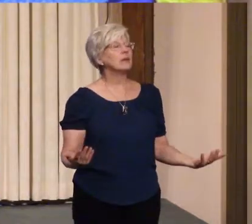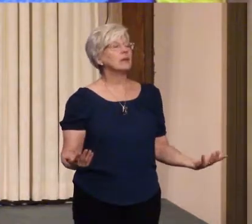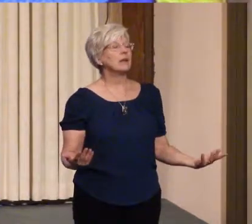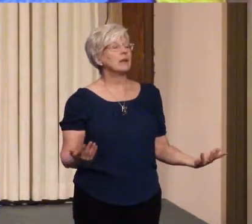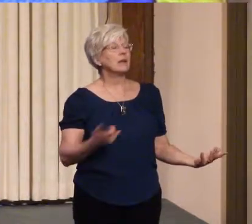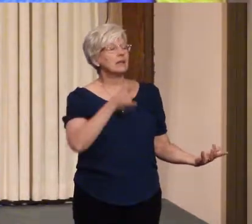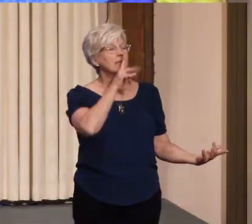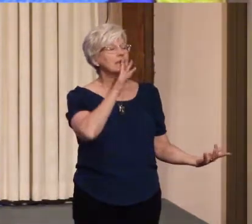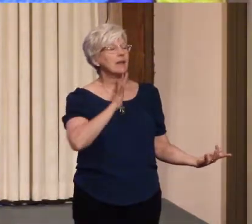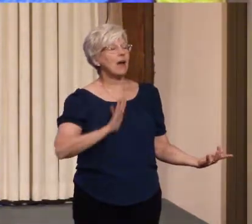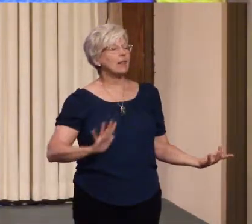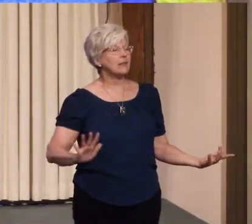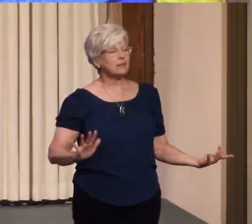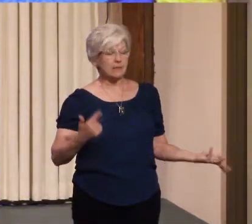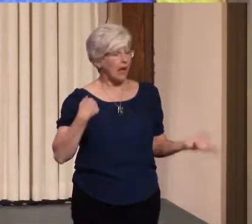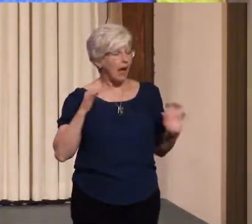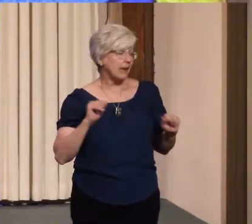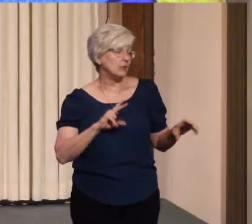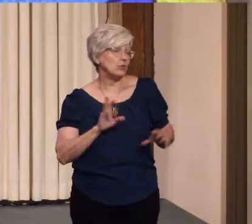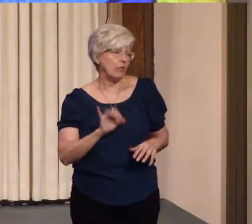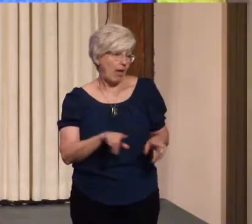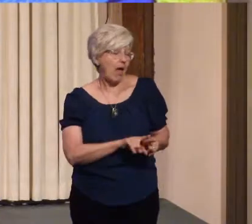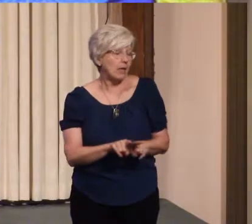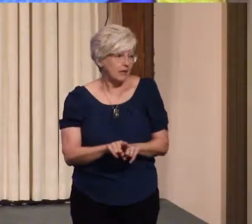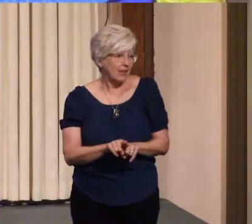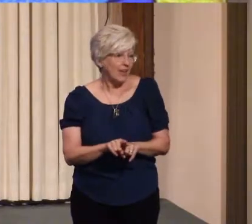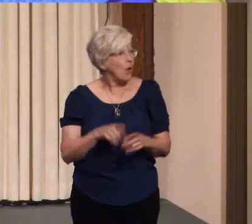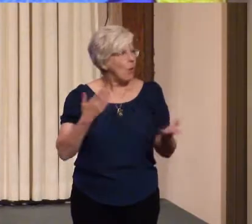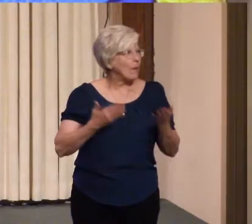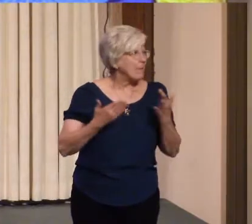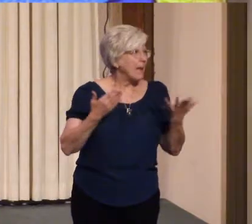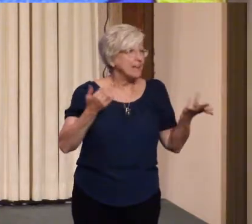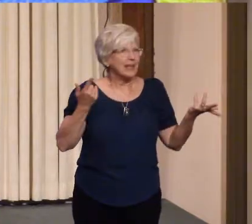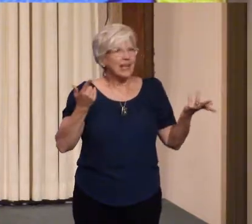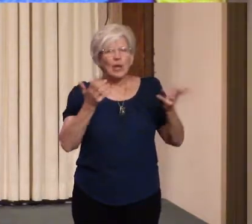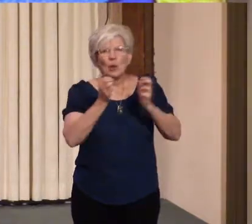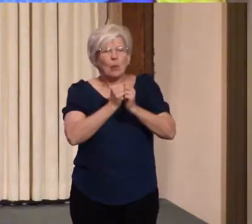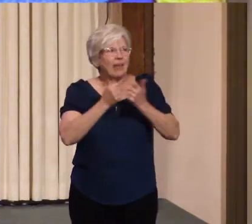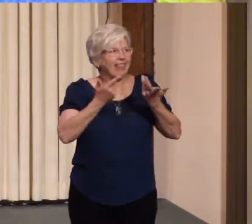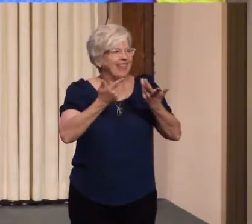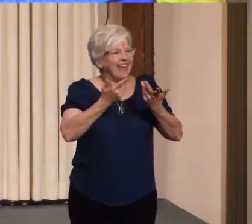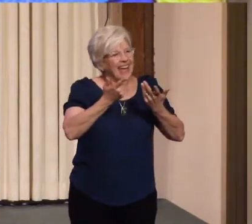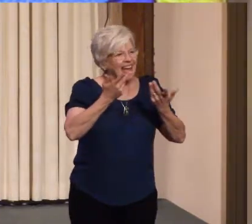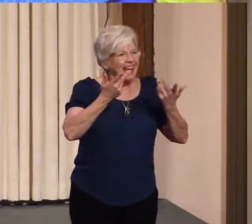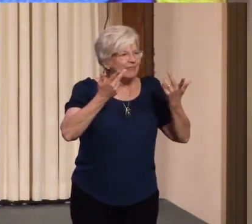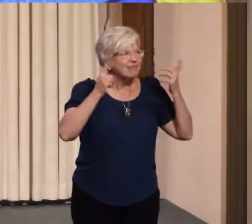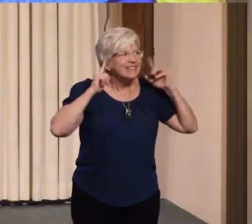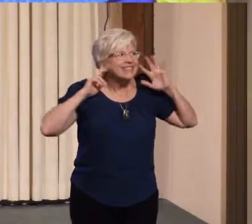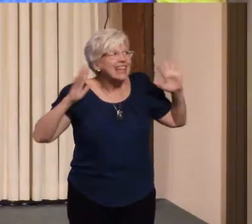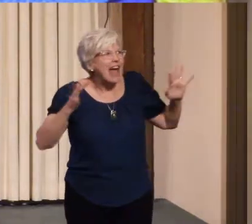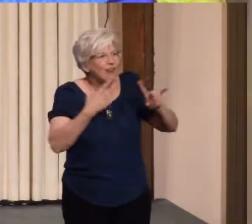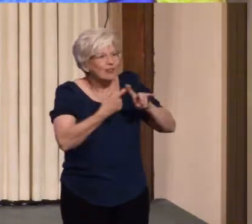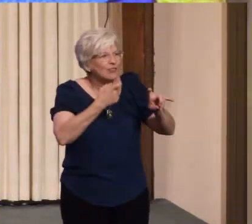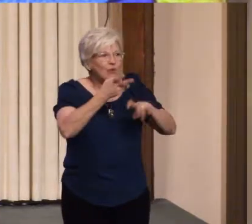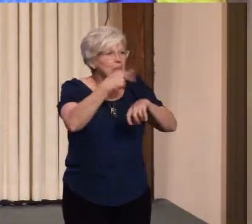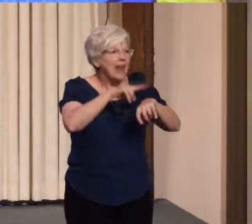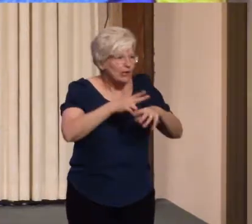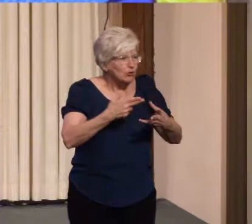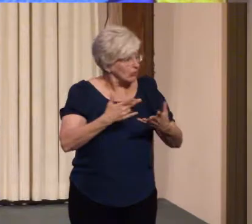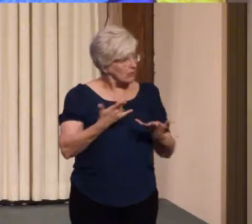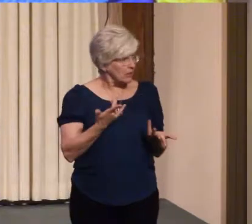to spend time in silence or maybe with a little nature sound. It's very helpful for going to sleep